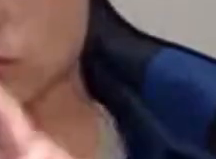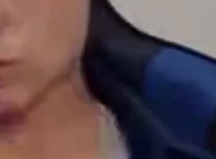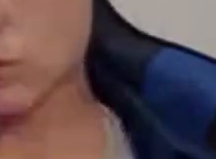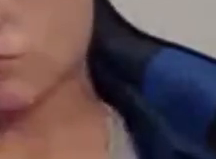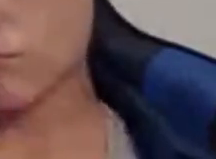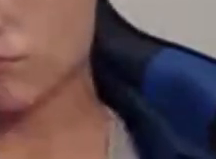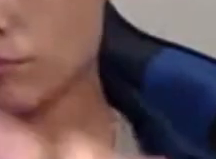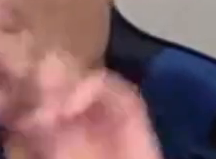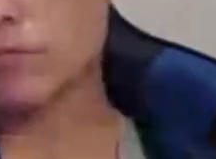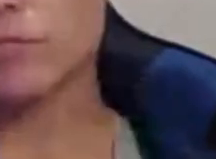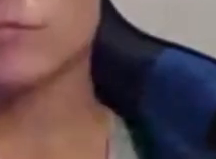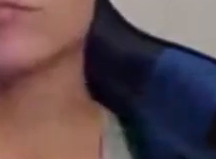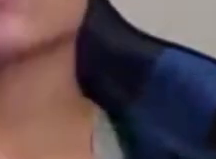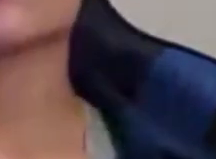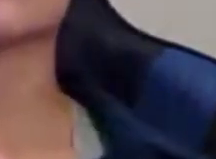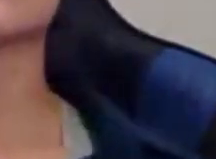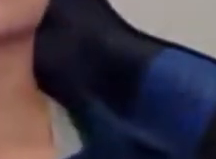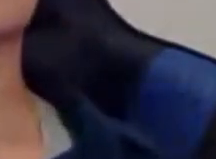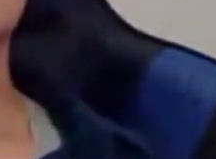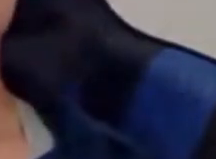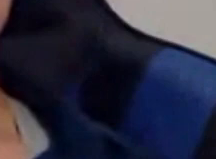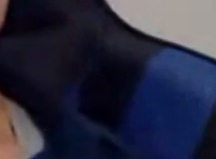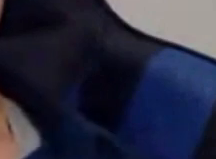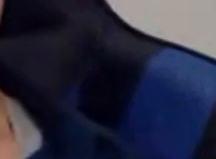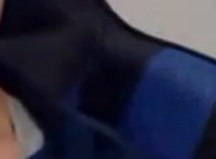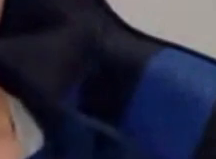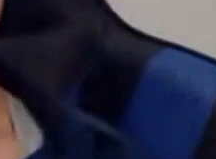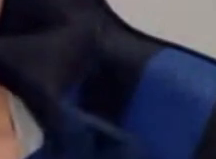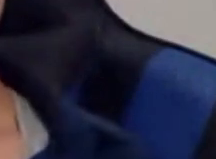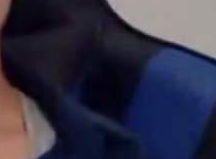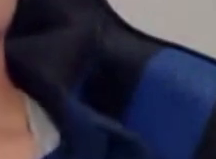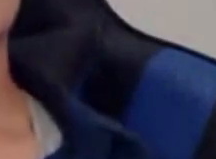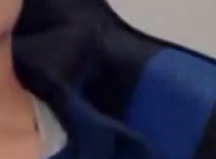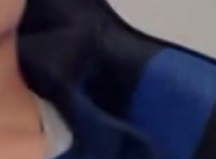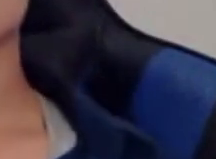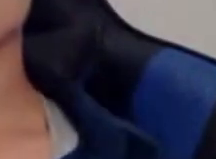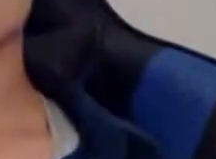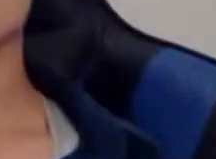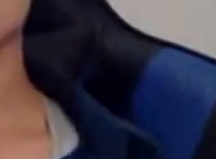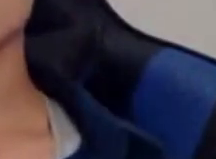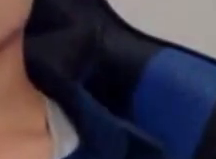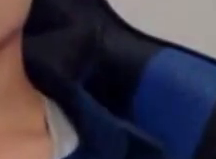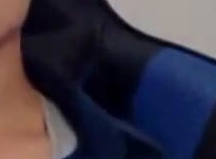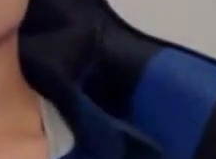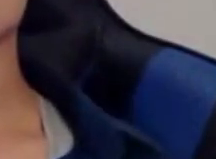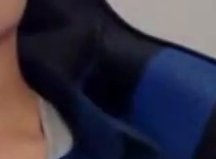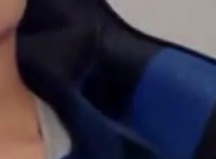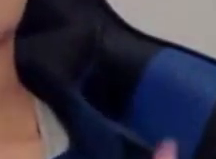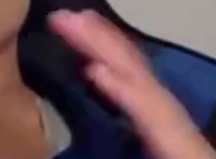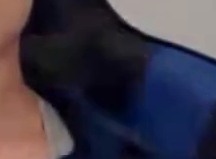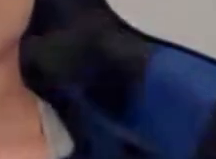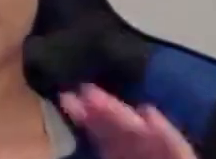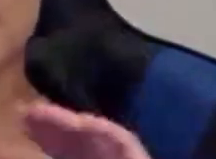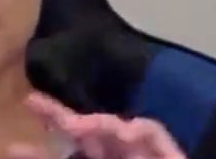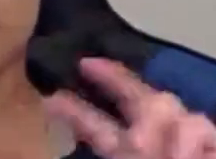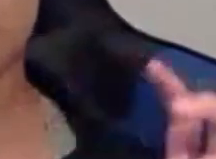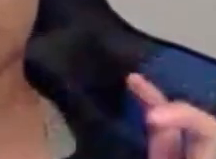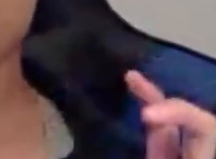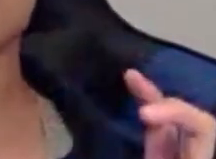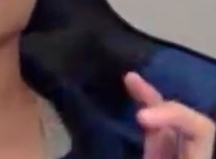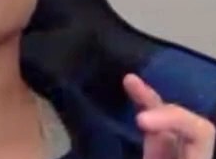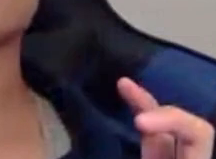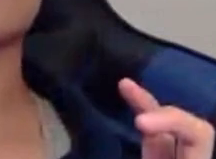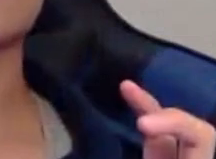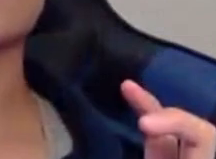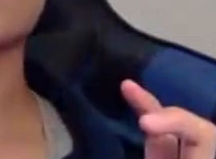the cross-dressing thing that actually are about trying to rigorously control people who are supposed to